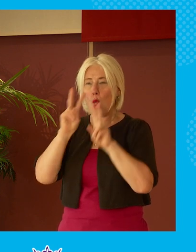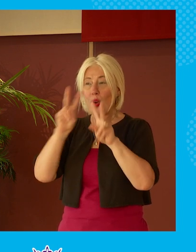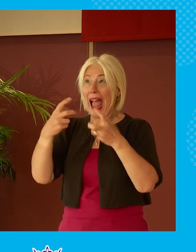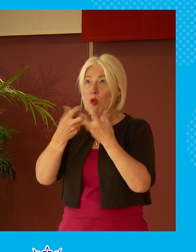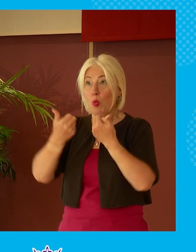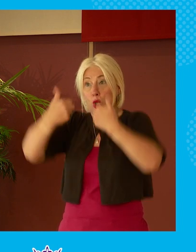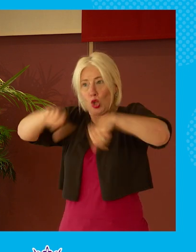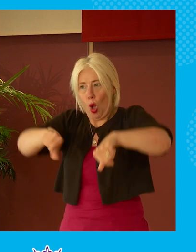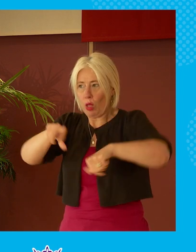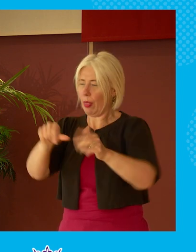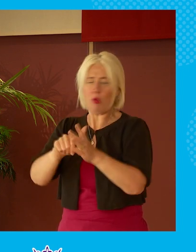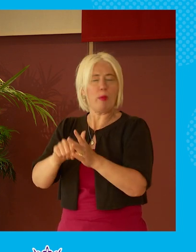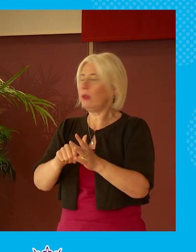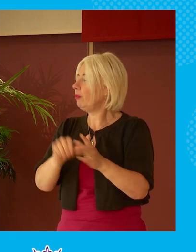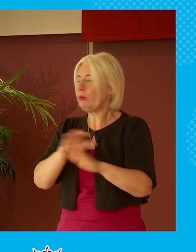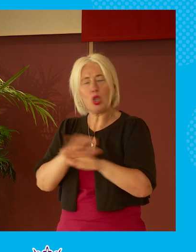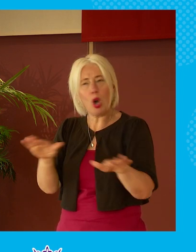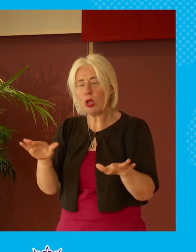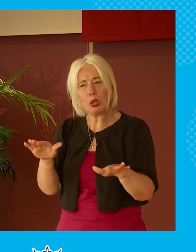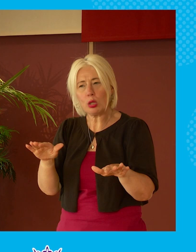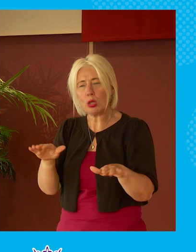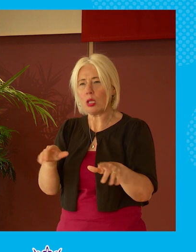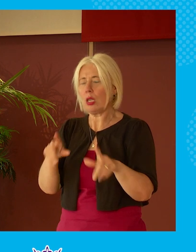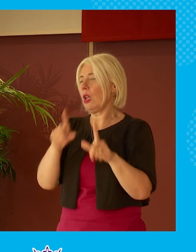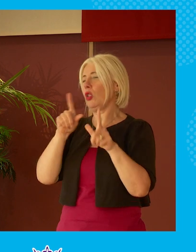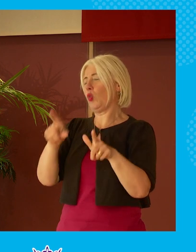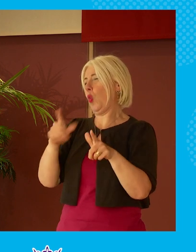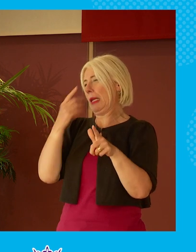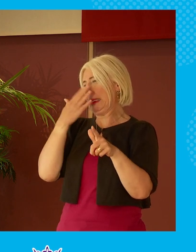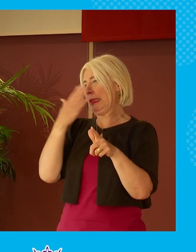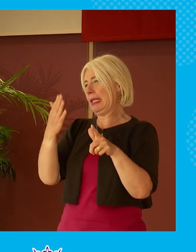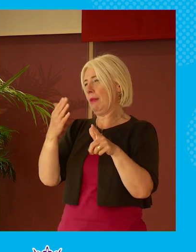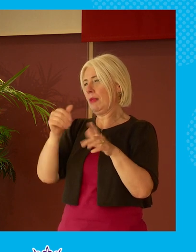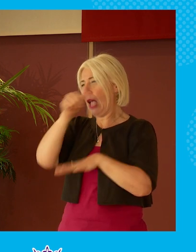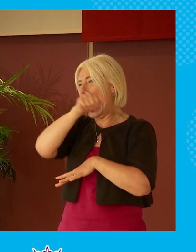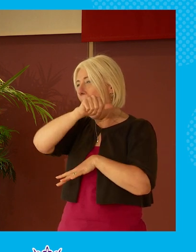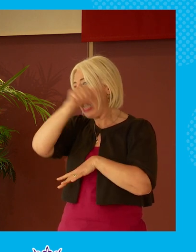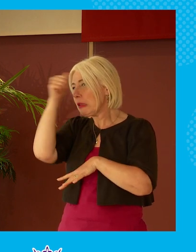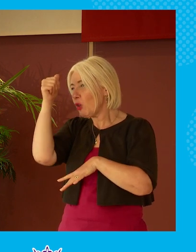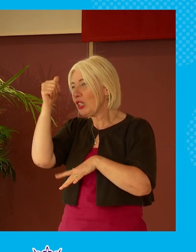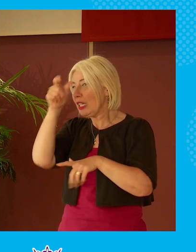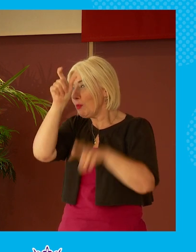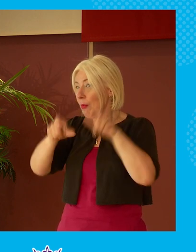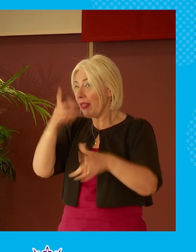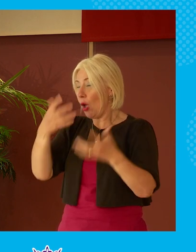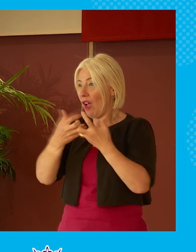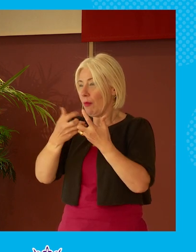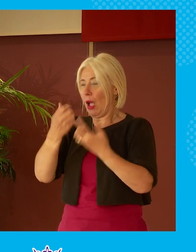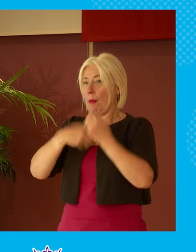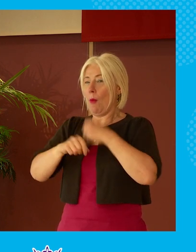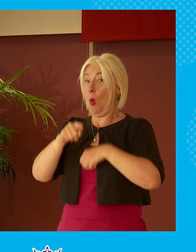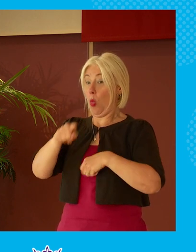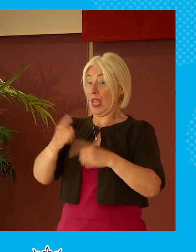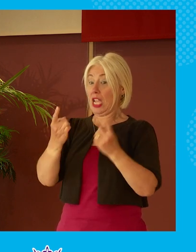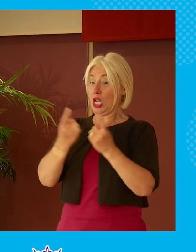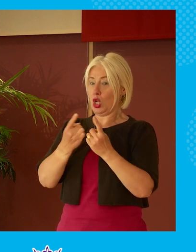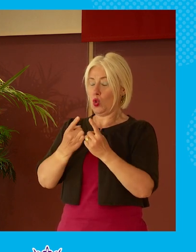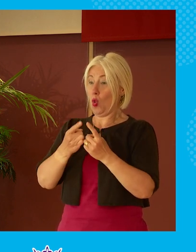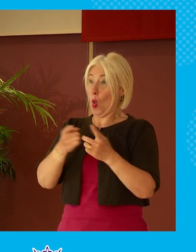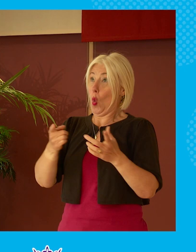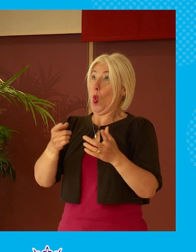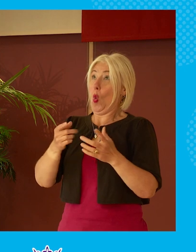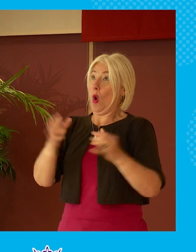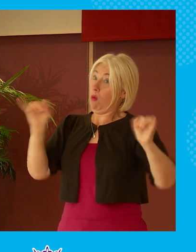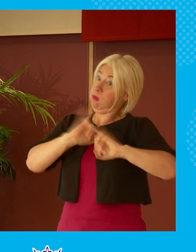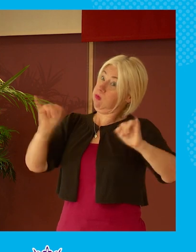some of um there's an increasing kind of expertise in making issues seem uh very life or death